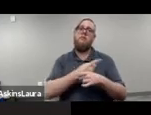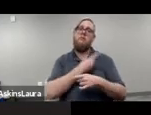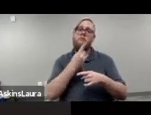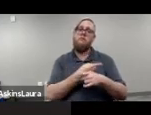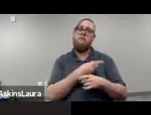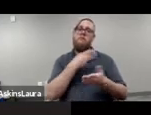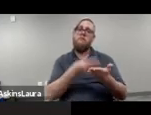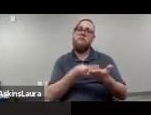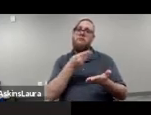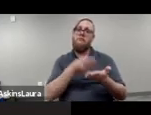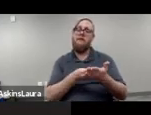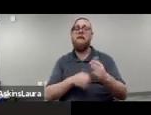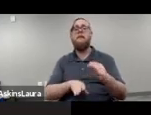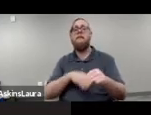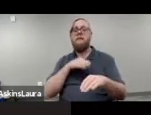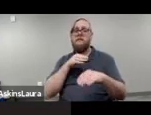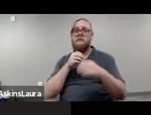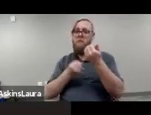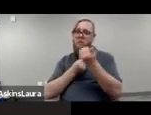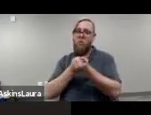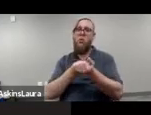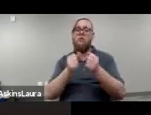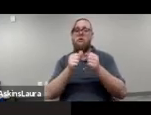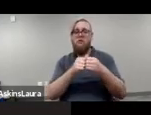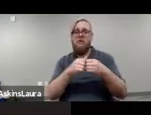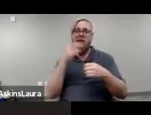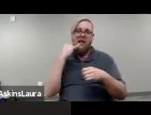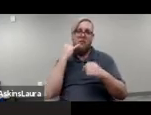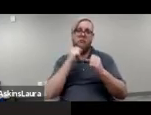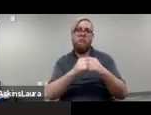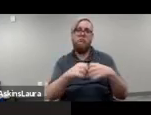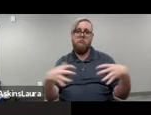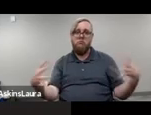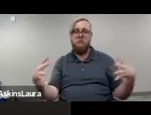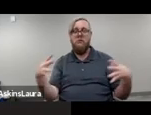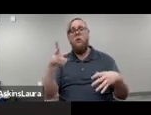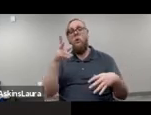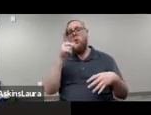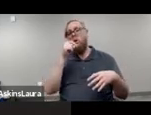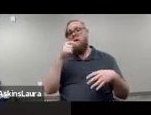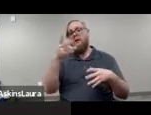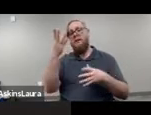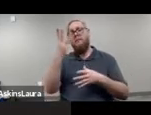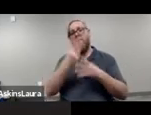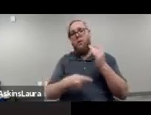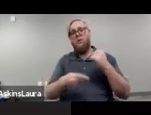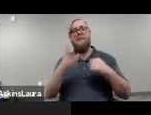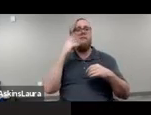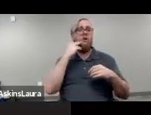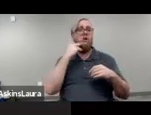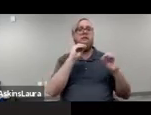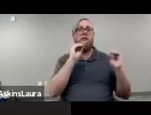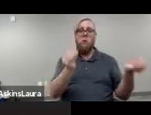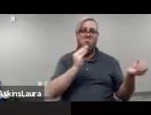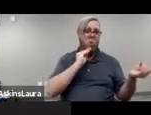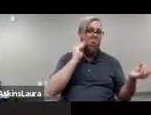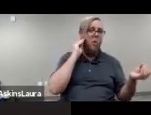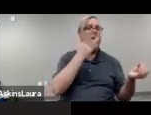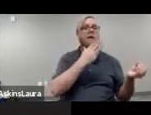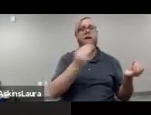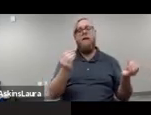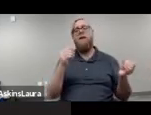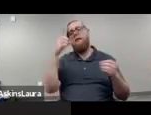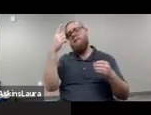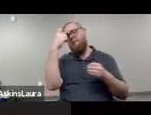to serve California's growing populations experiencing both homelessness and severe mental illness. So there are